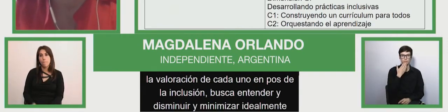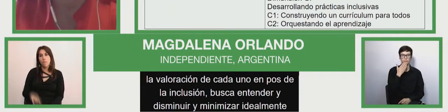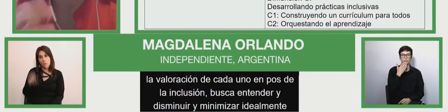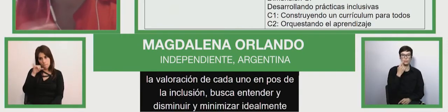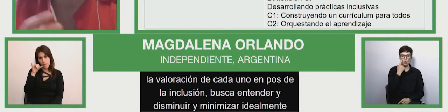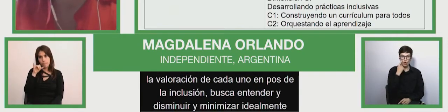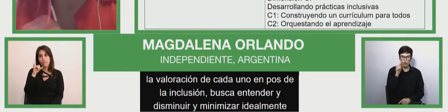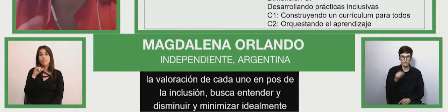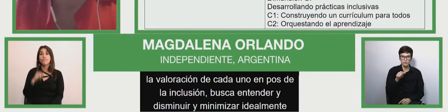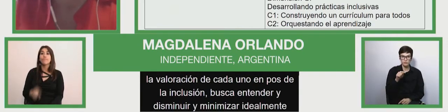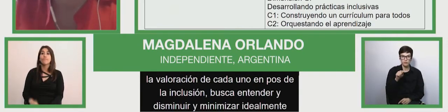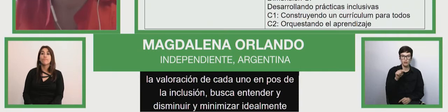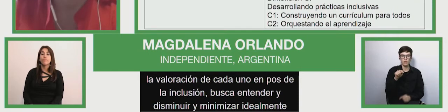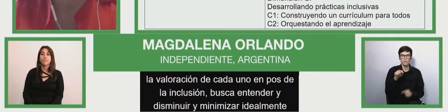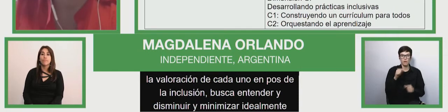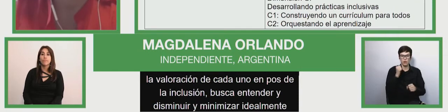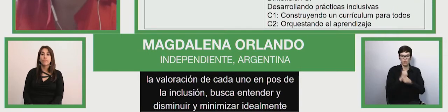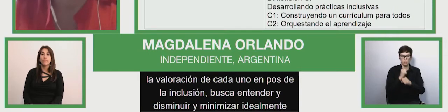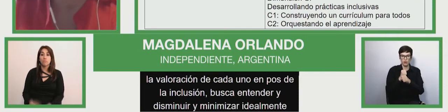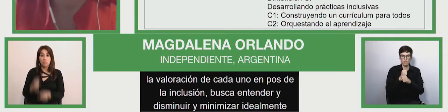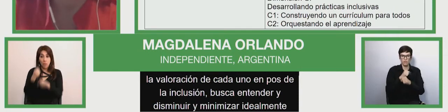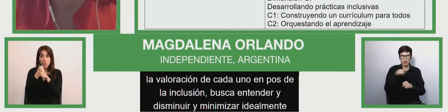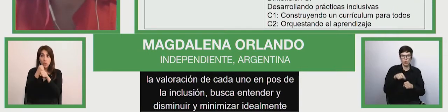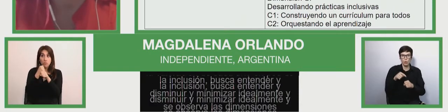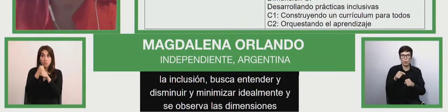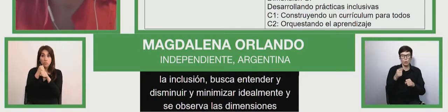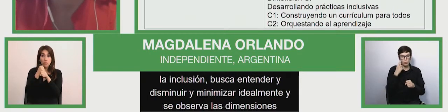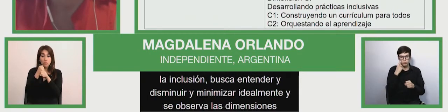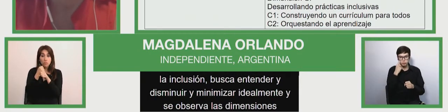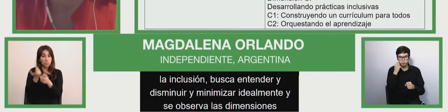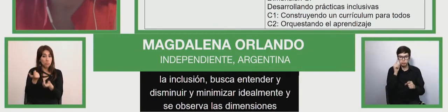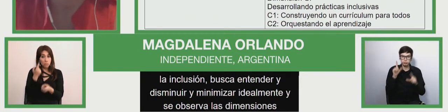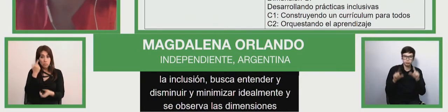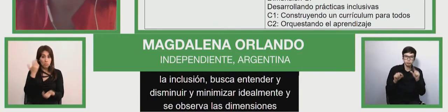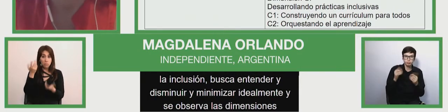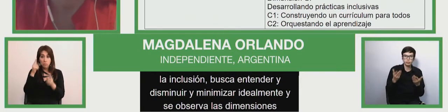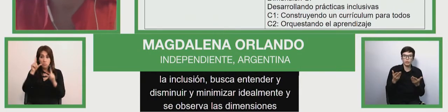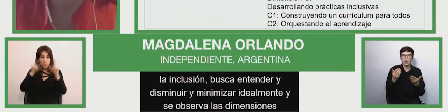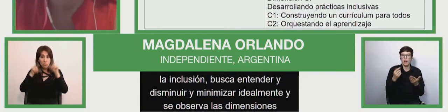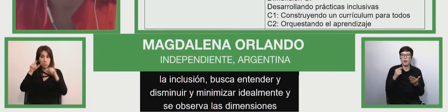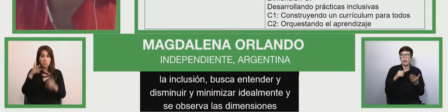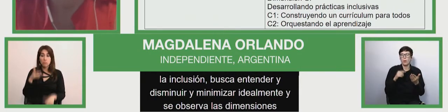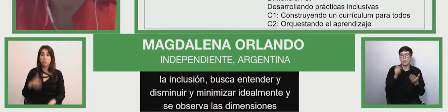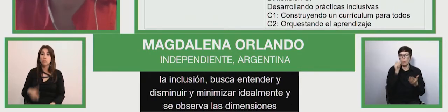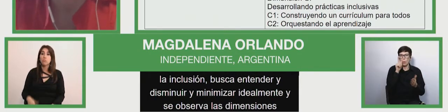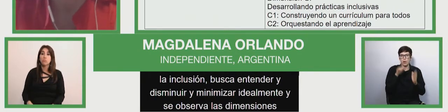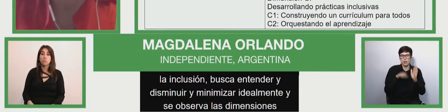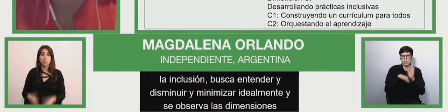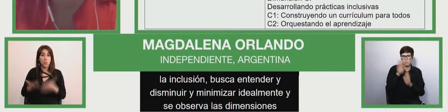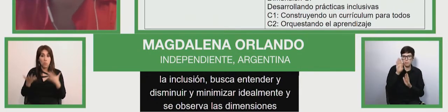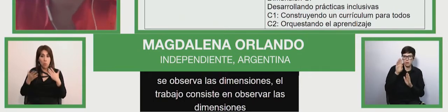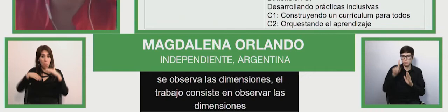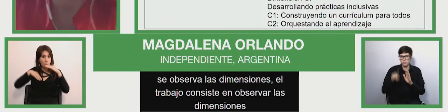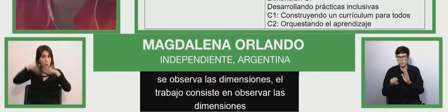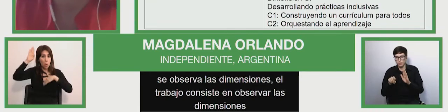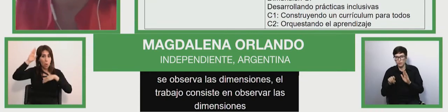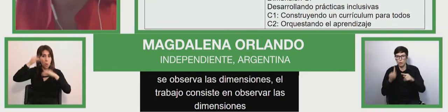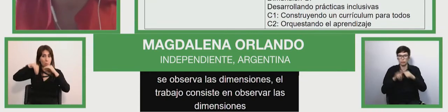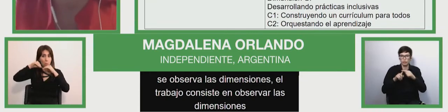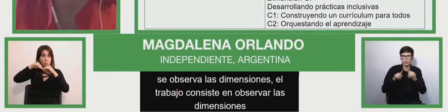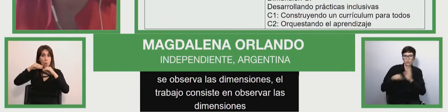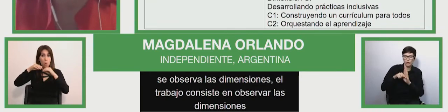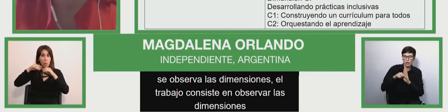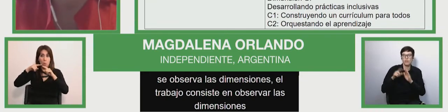here as you see observing the dimension and carrying out an axis act and measure